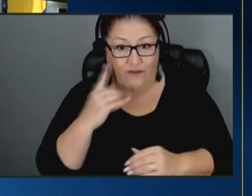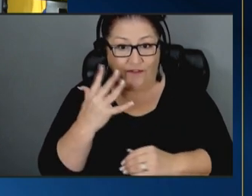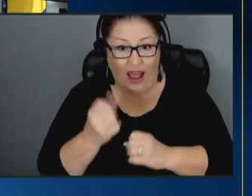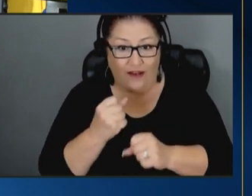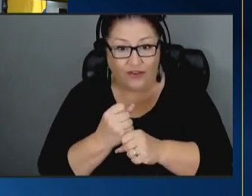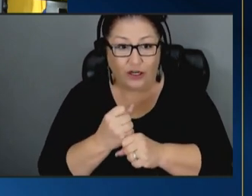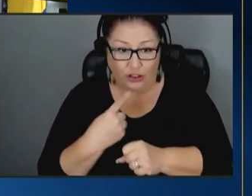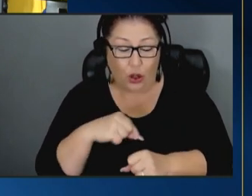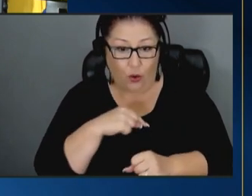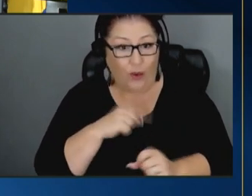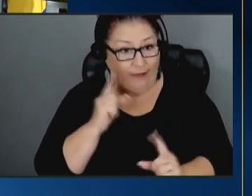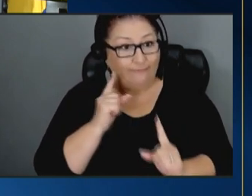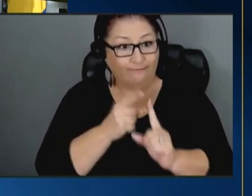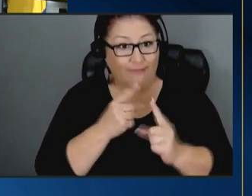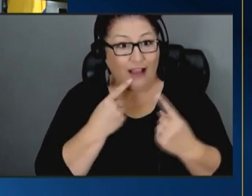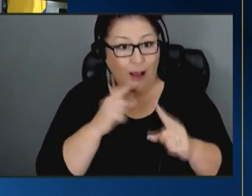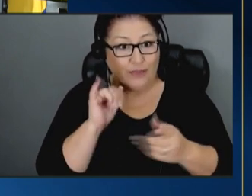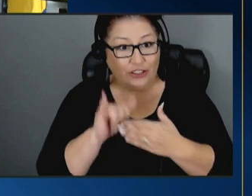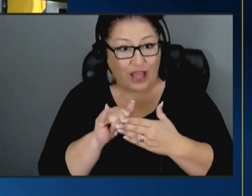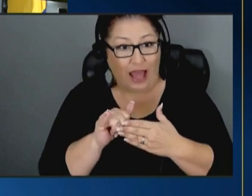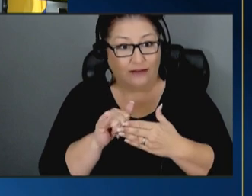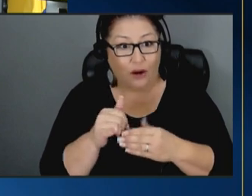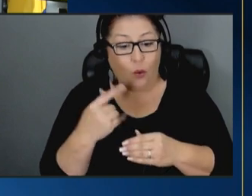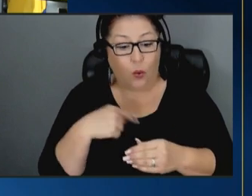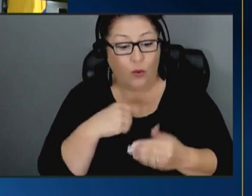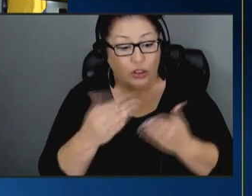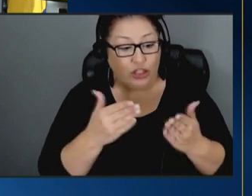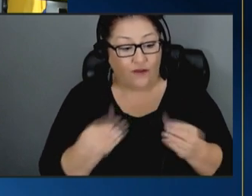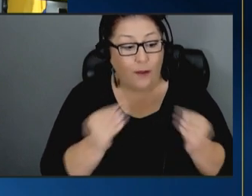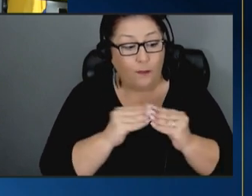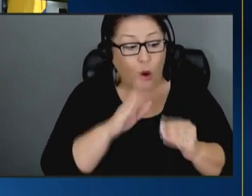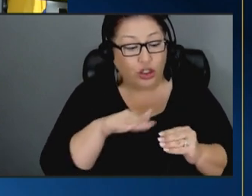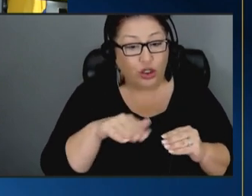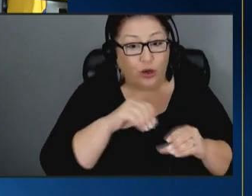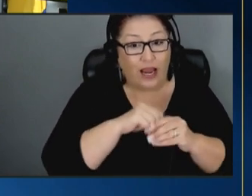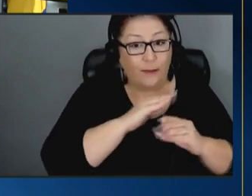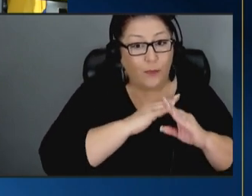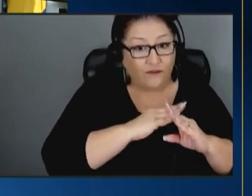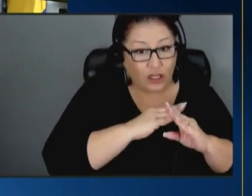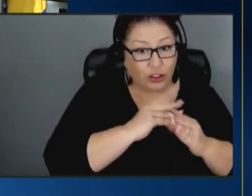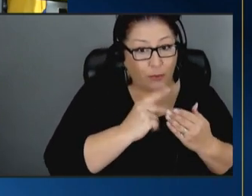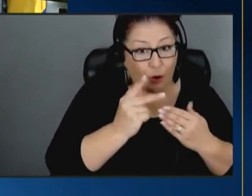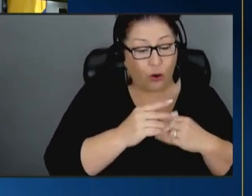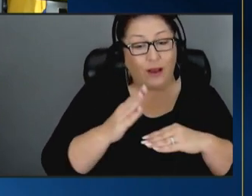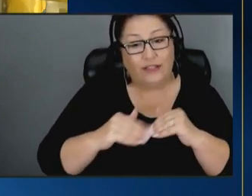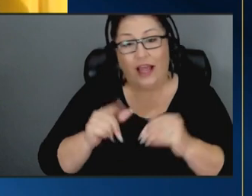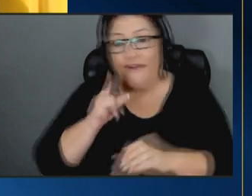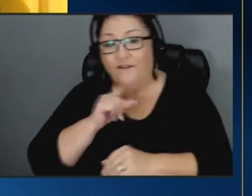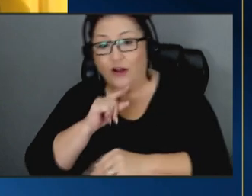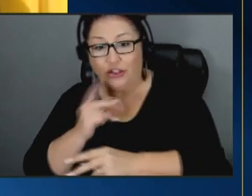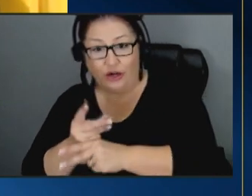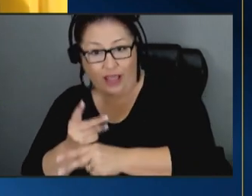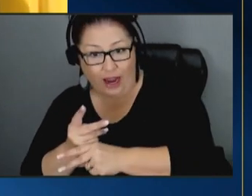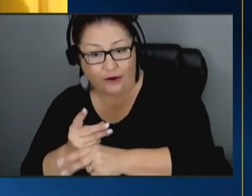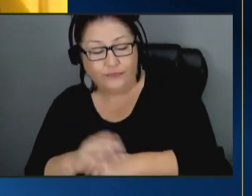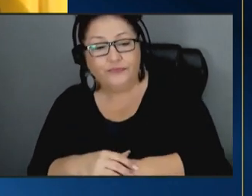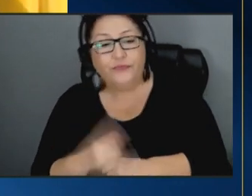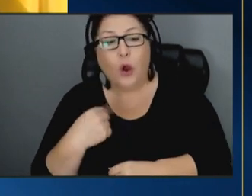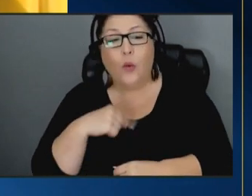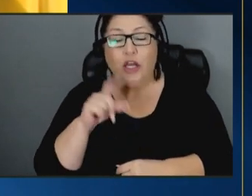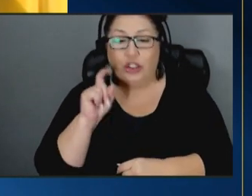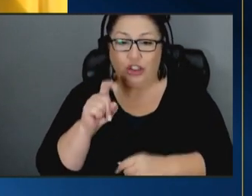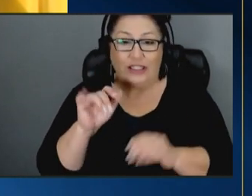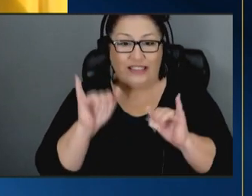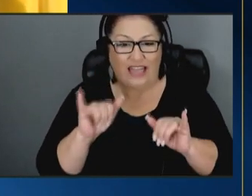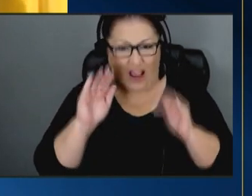milestone like that some years ago where we were serving more children in prevention programs than in foster care so i think we should stay focused on